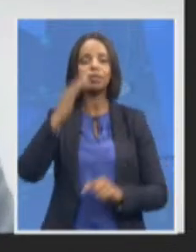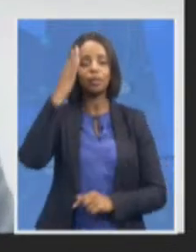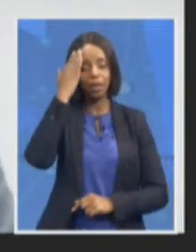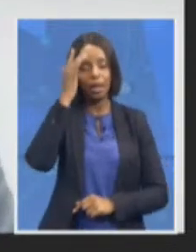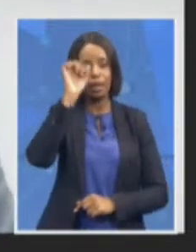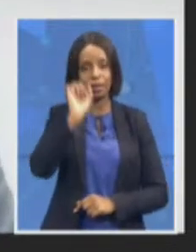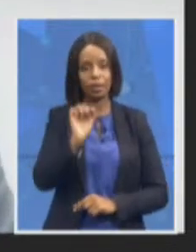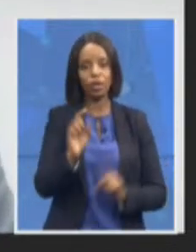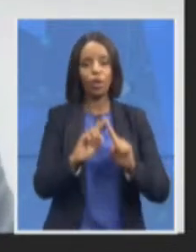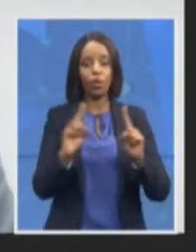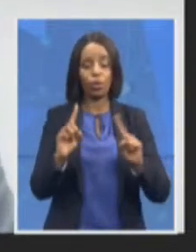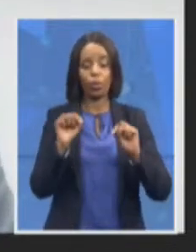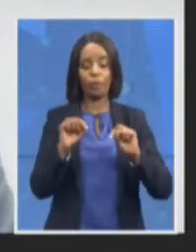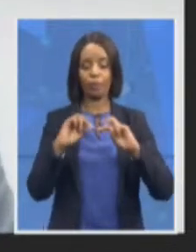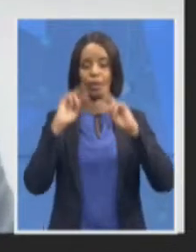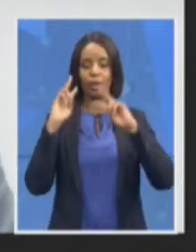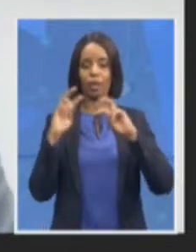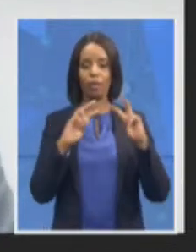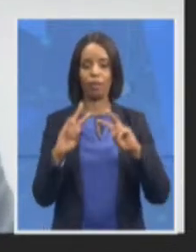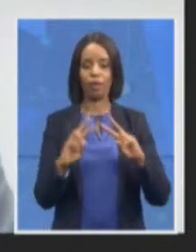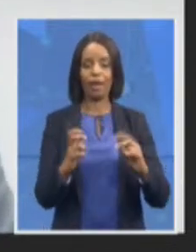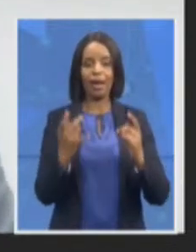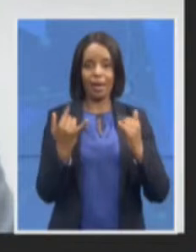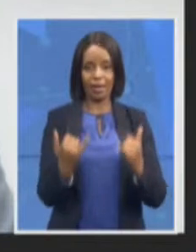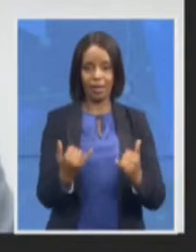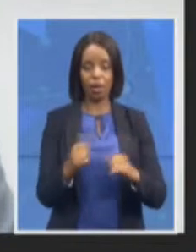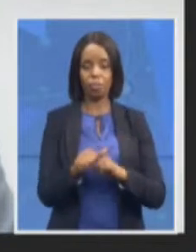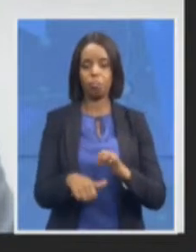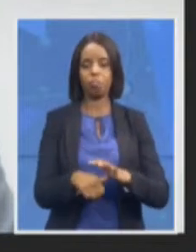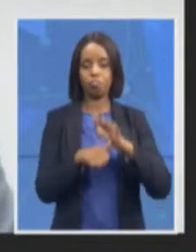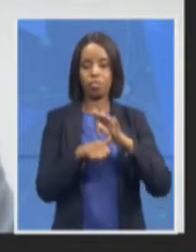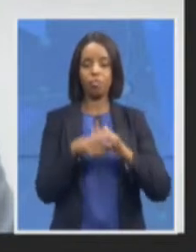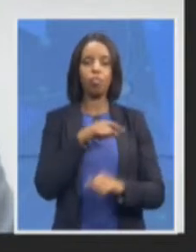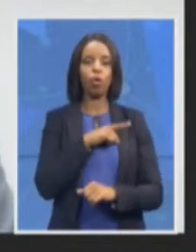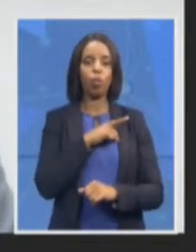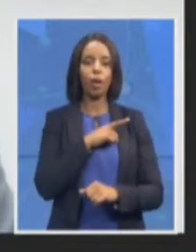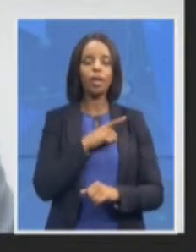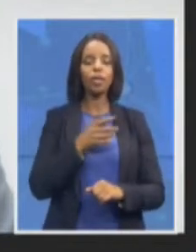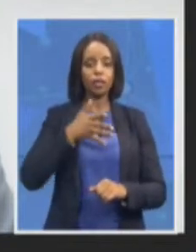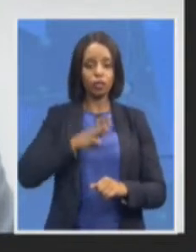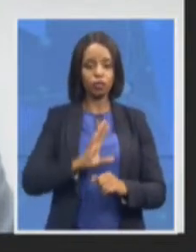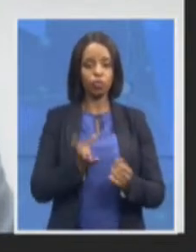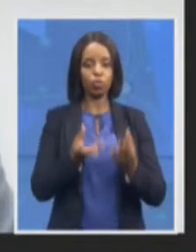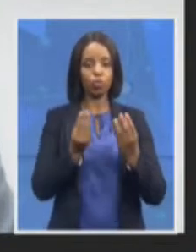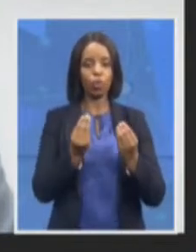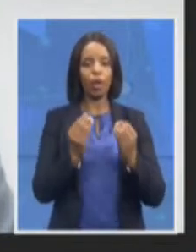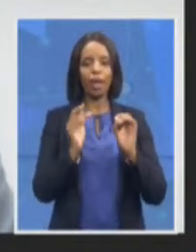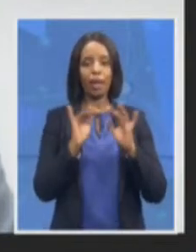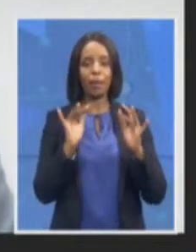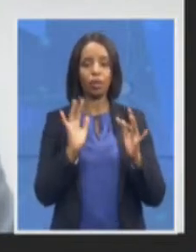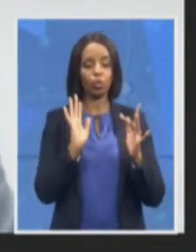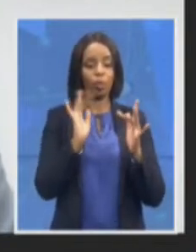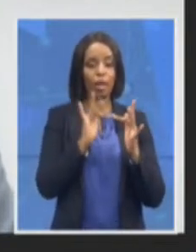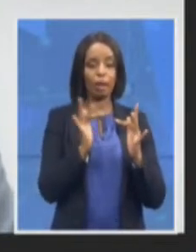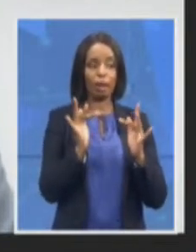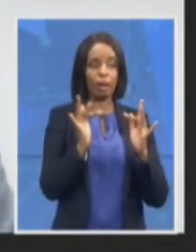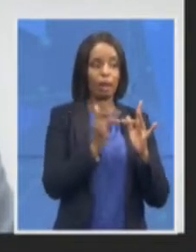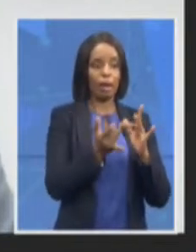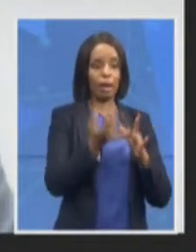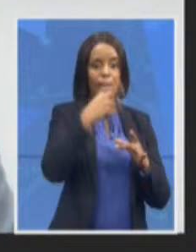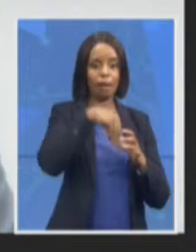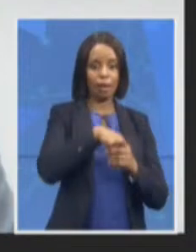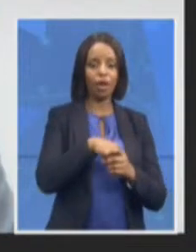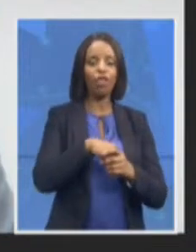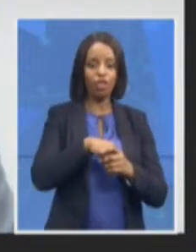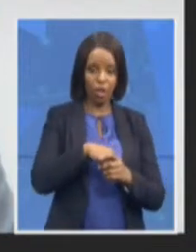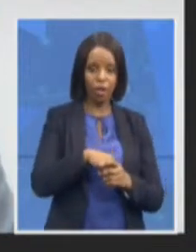we find the links to individuals that can be prosecuted. and so I think in that context that